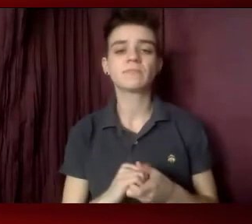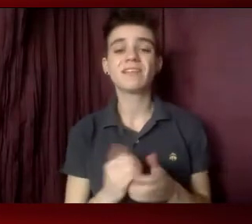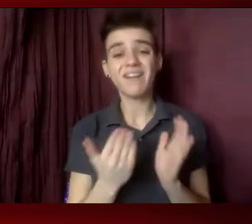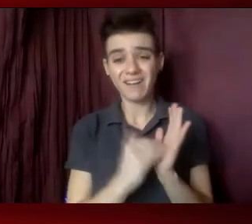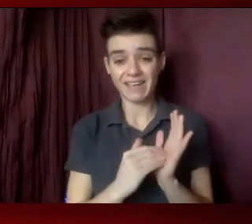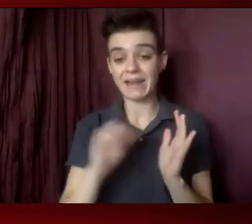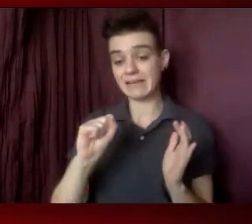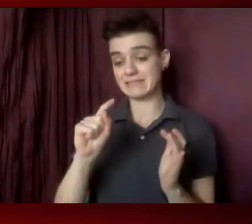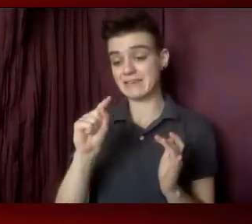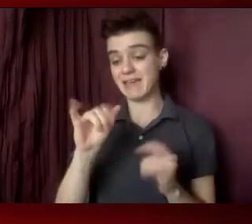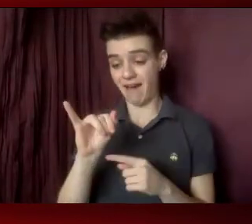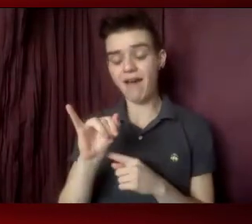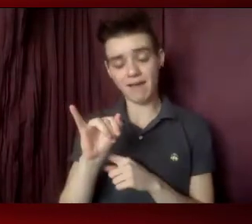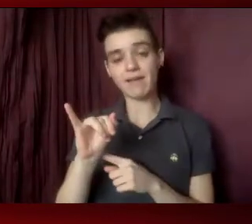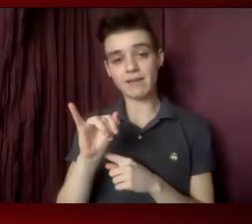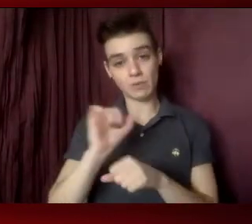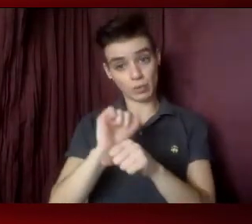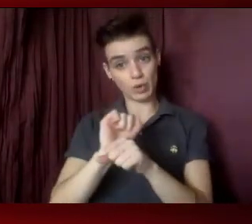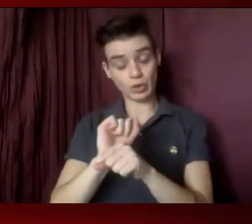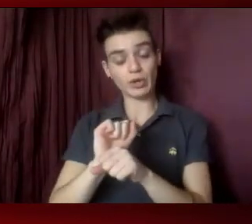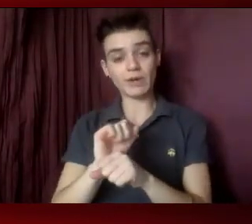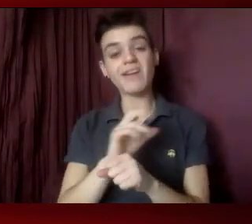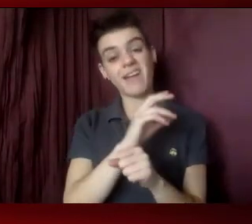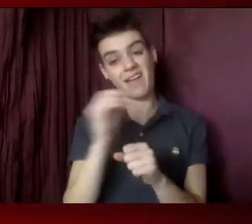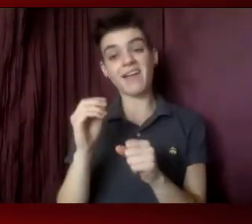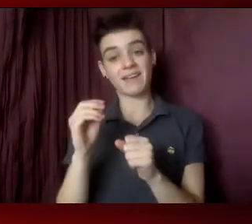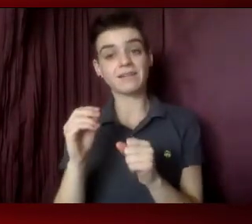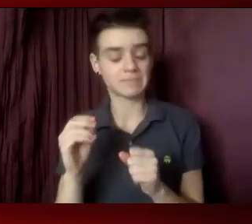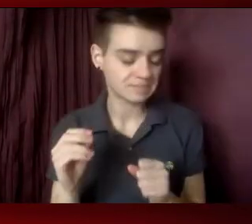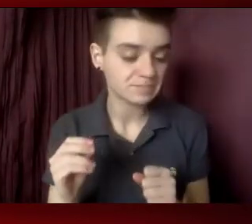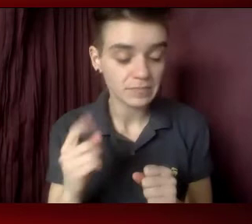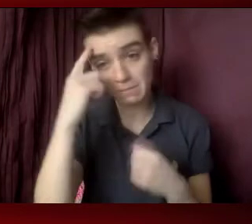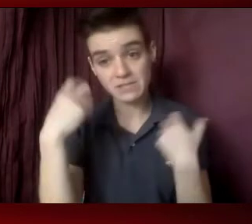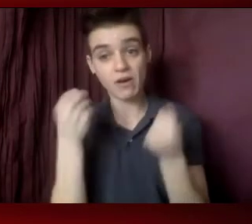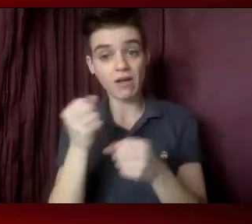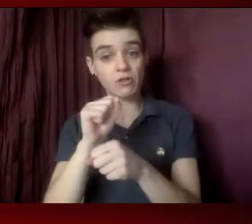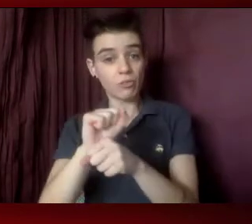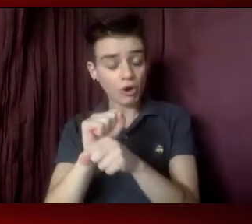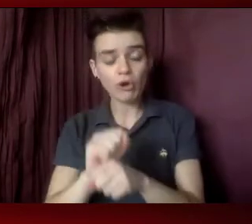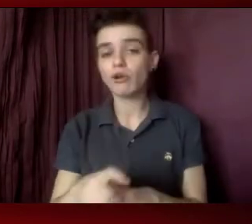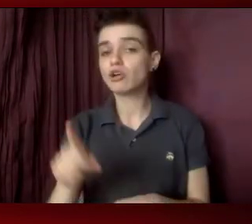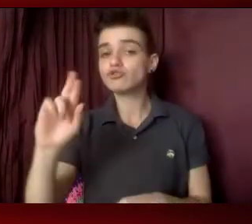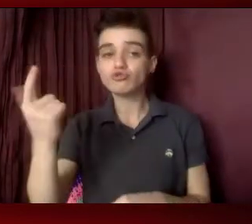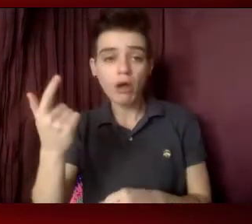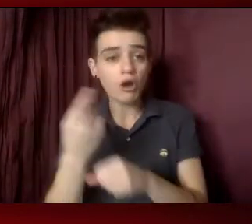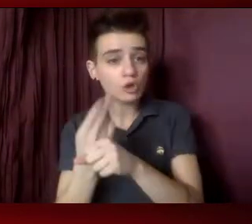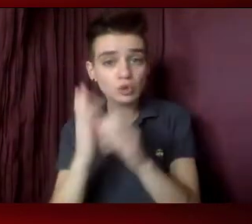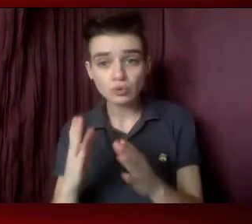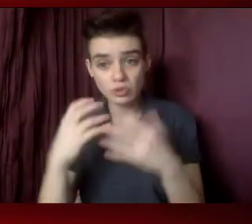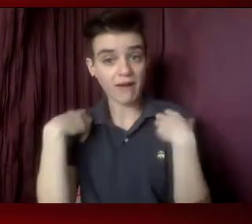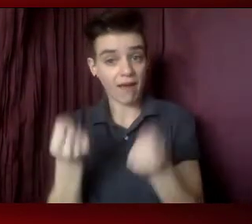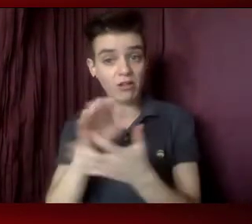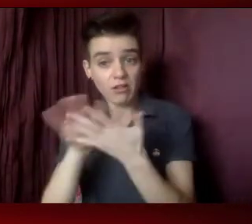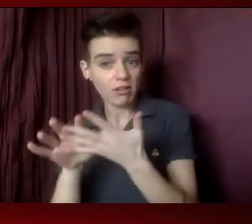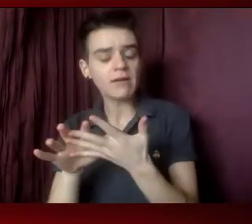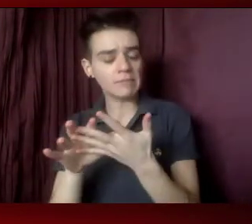STI of sexually transmitted infections, and the work of viral hepatitis, mental health, drug user help, etc, all serve the